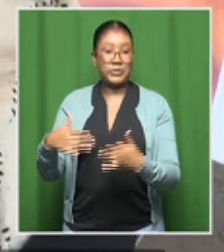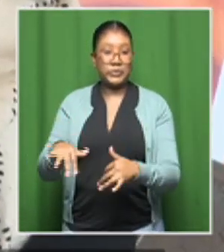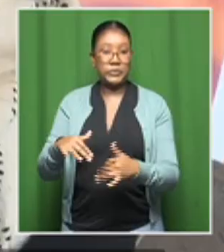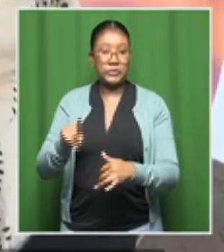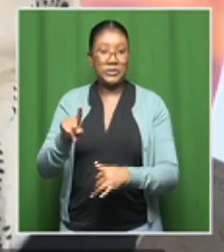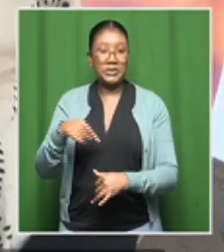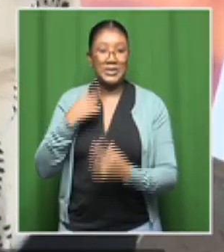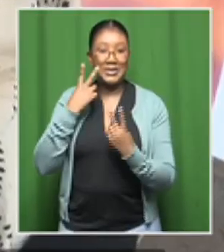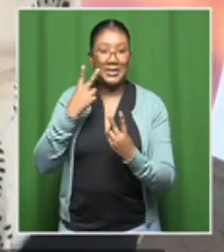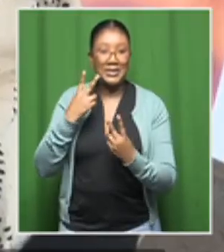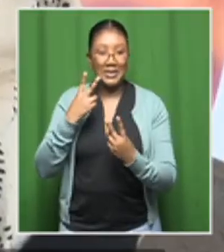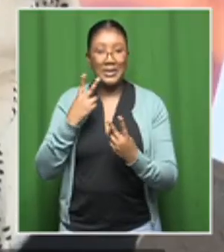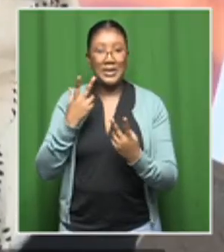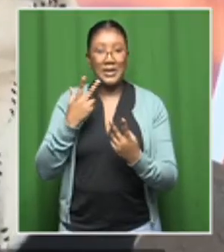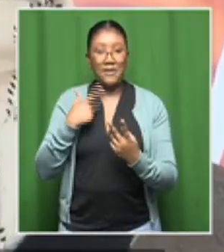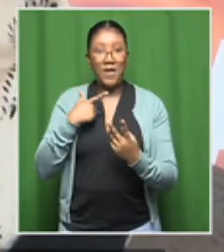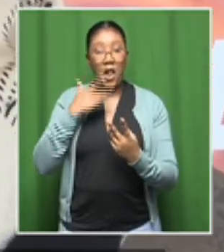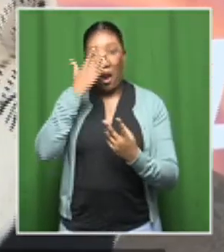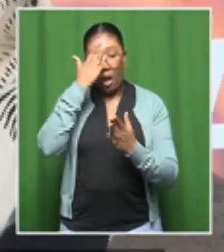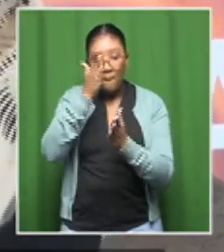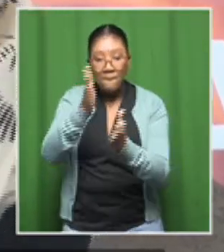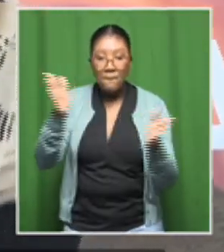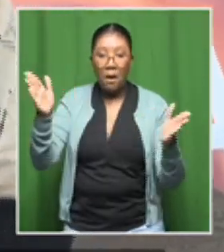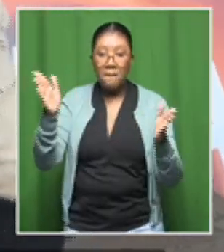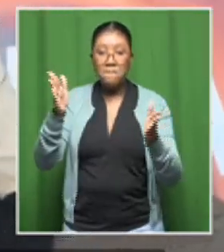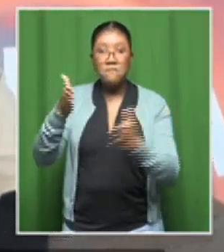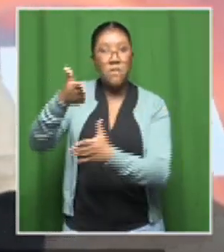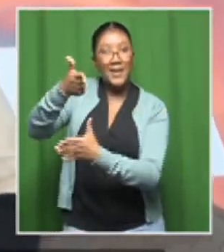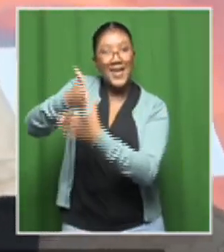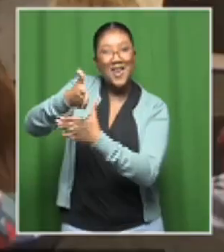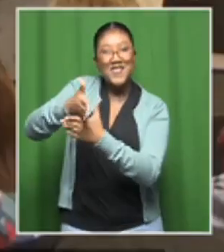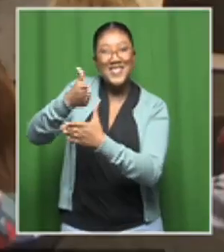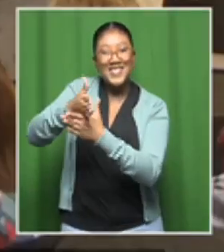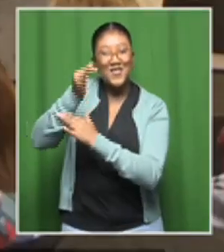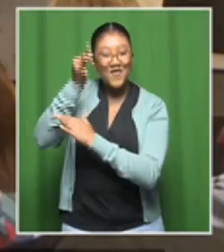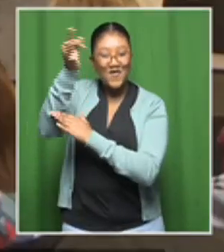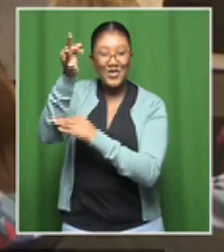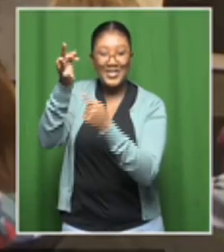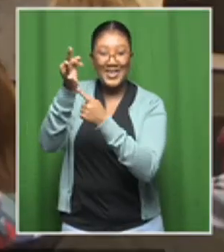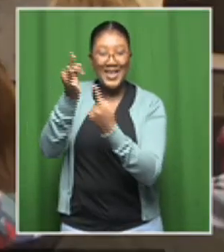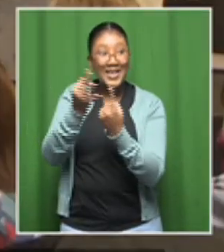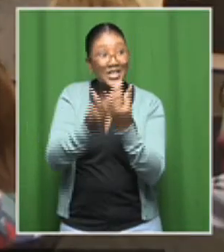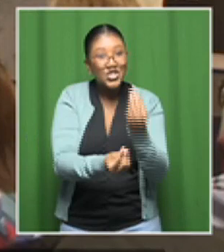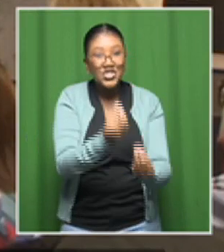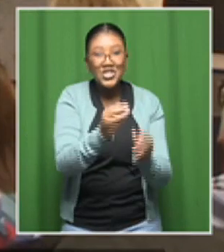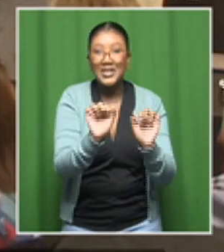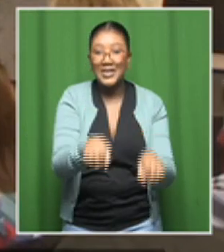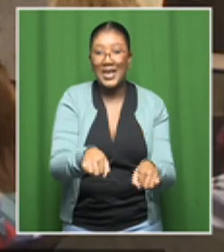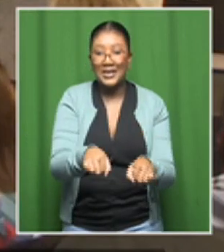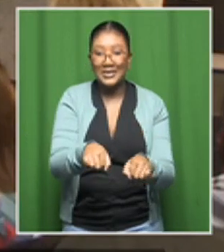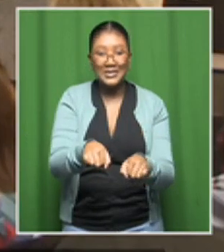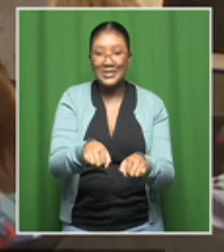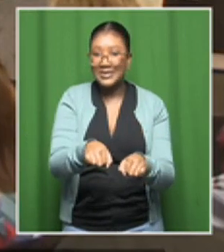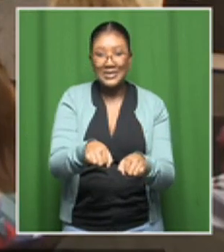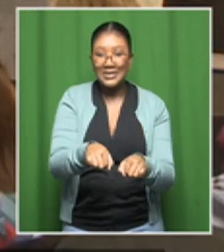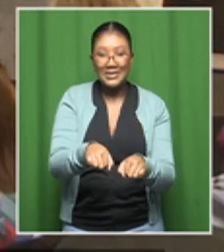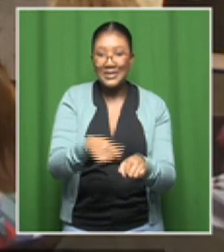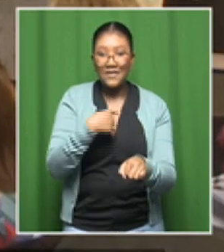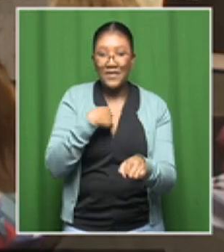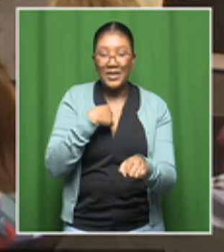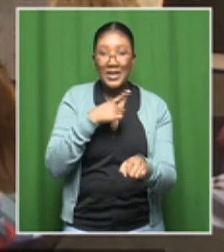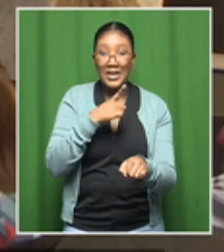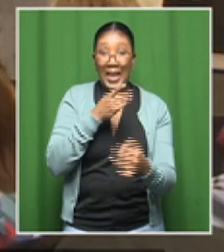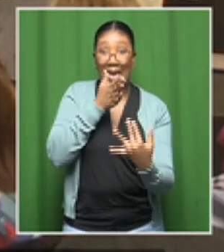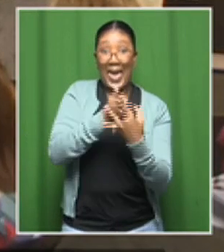when it comes to careers. that children and young people can take up. It's not true. And then,